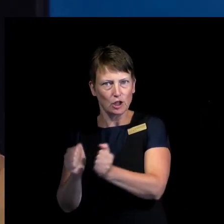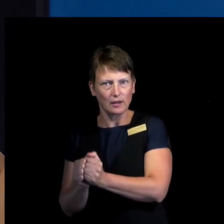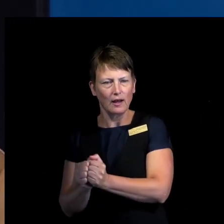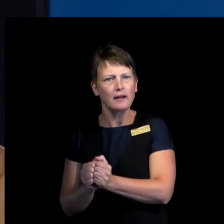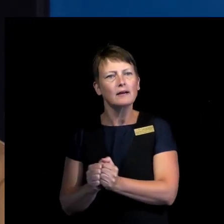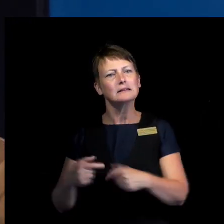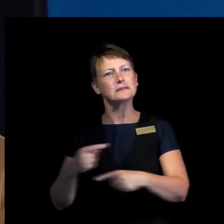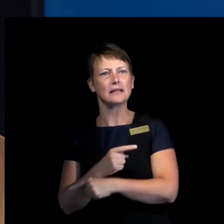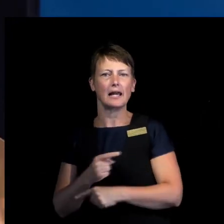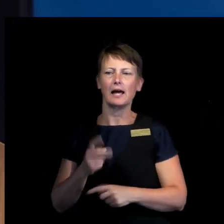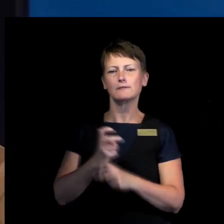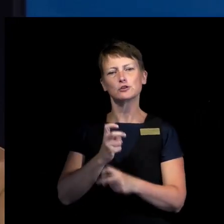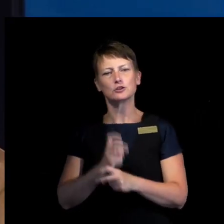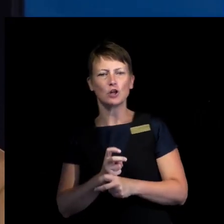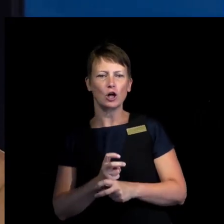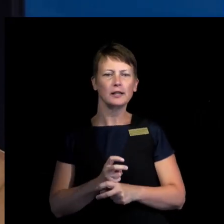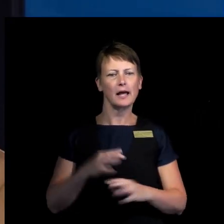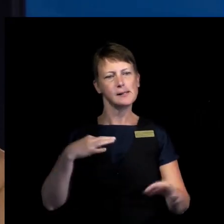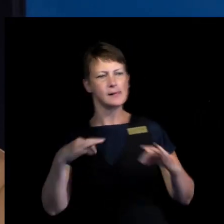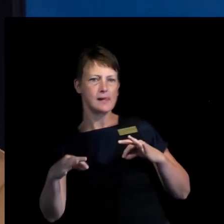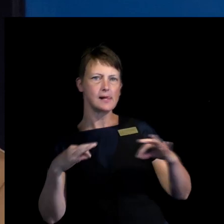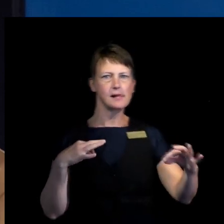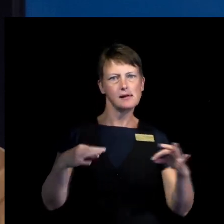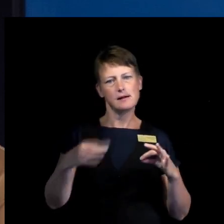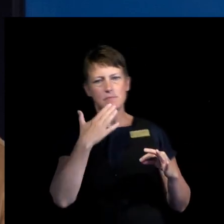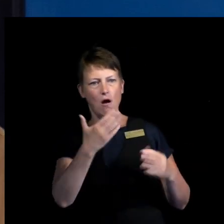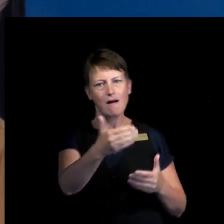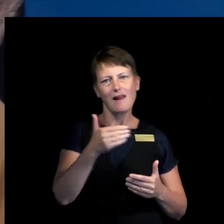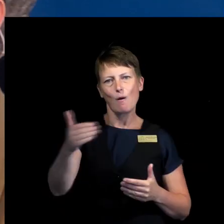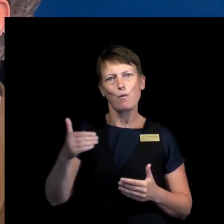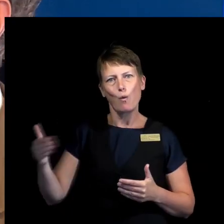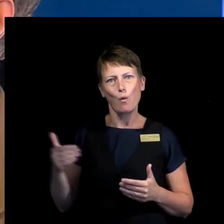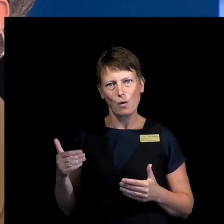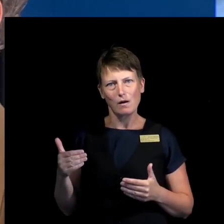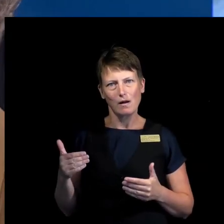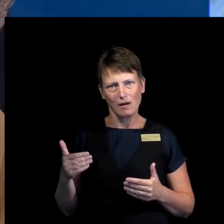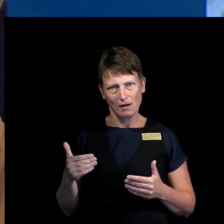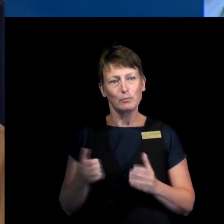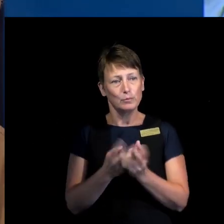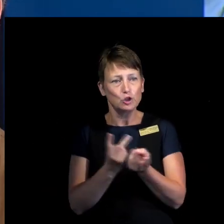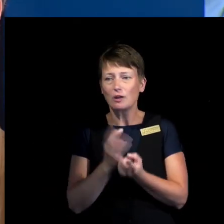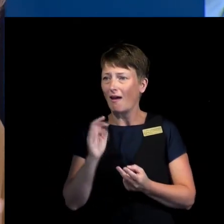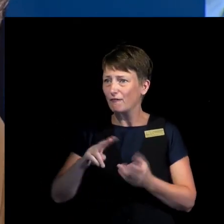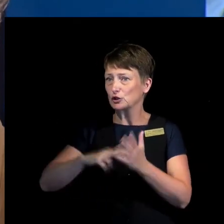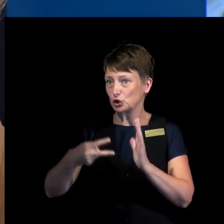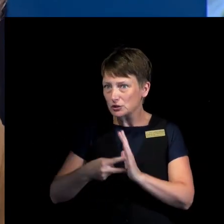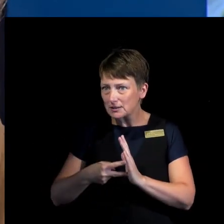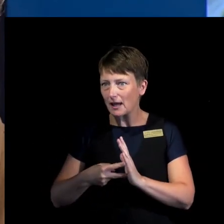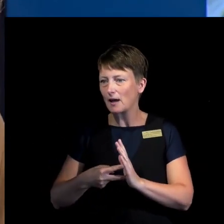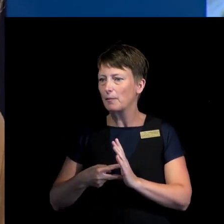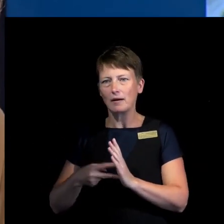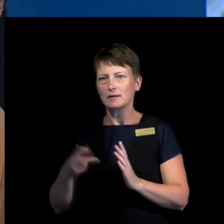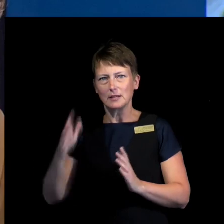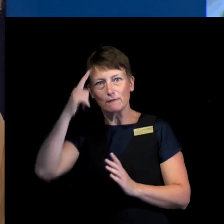relations with the main power in order to safeguard the integrity of the UN system is actually undermining the UN system and undermining the